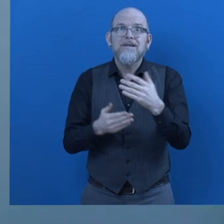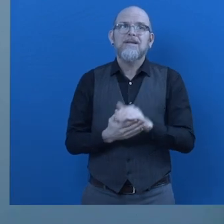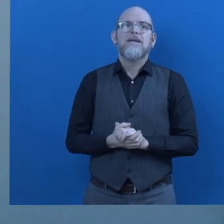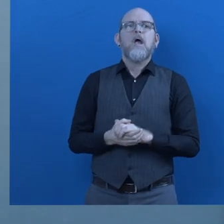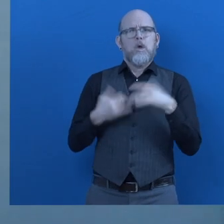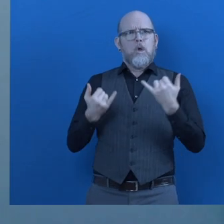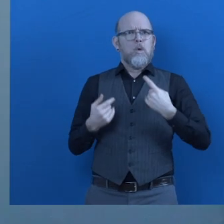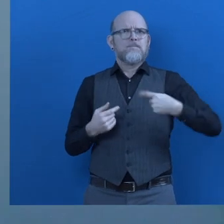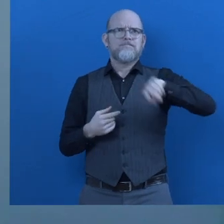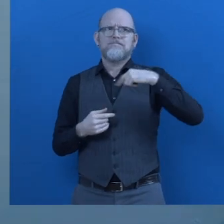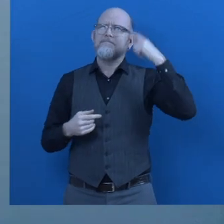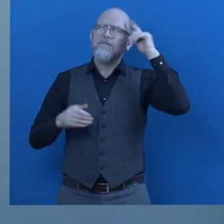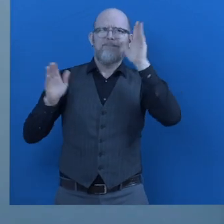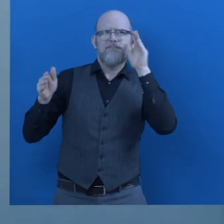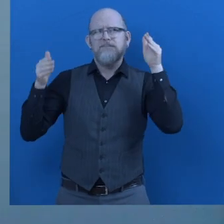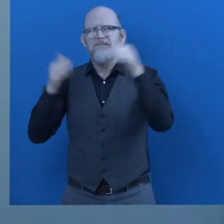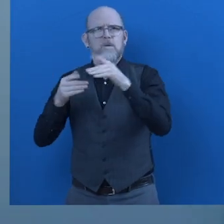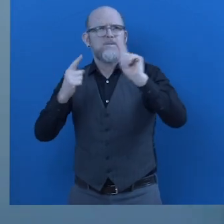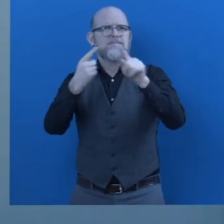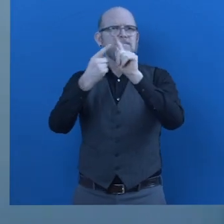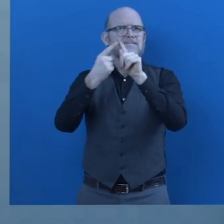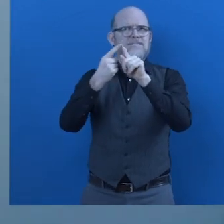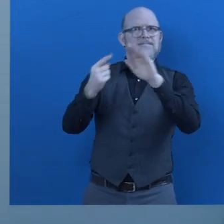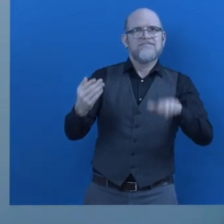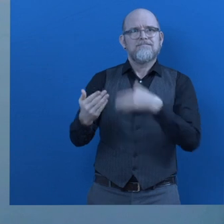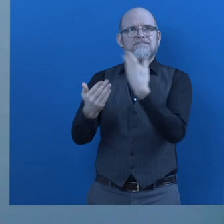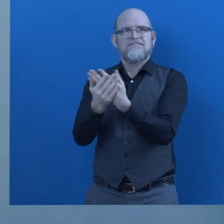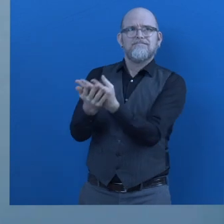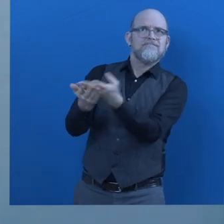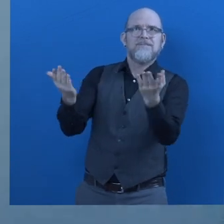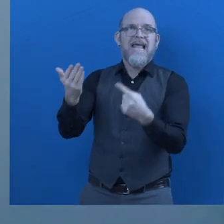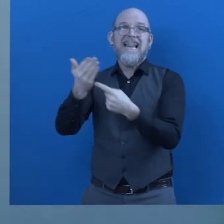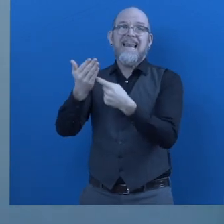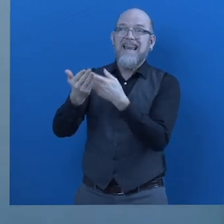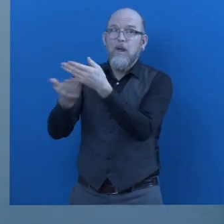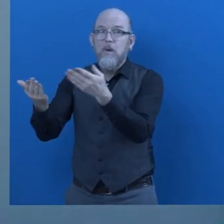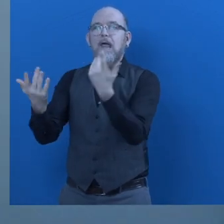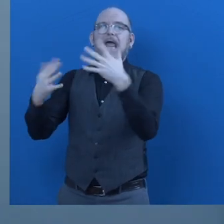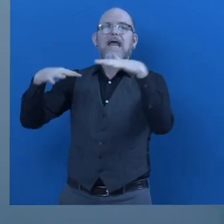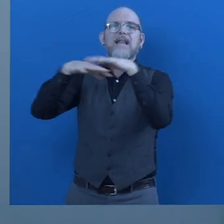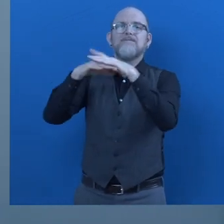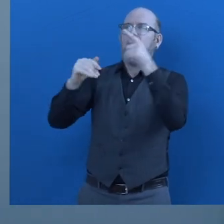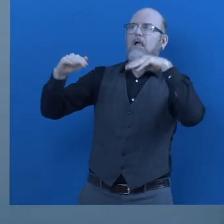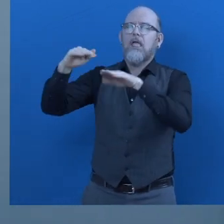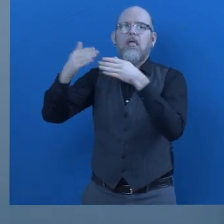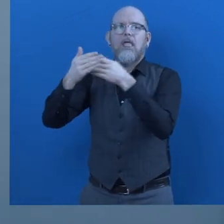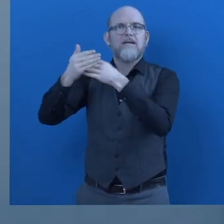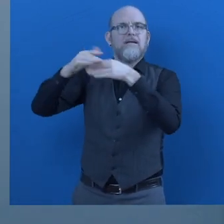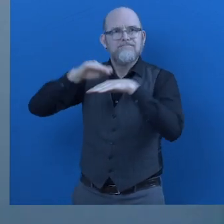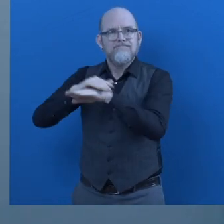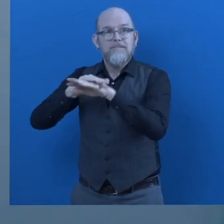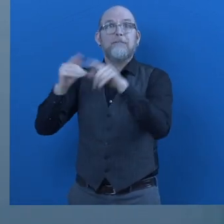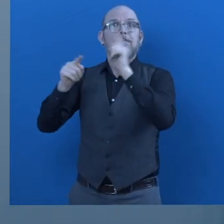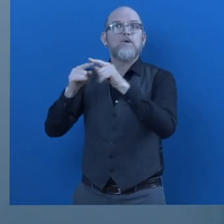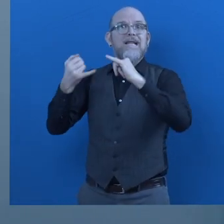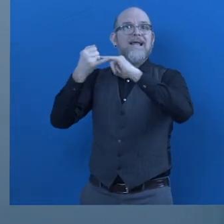Now our major focus is providing access to technology, to infrastructure, and to Internet connectivity so that we can